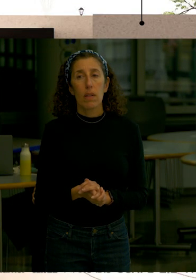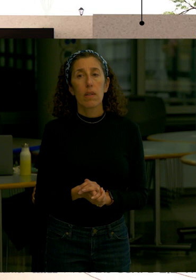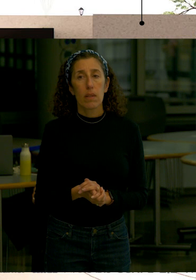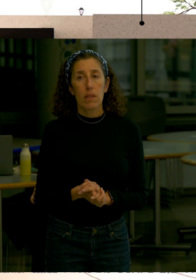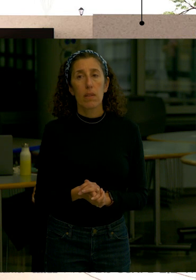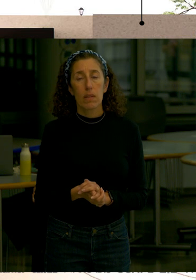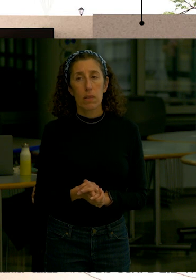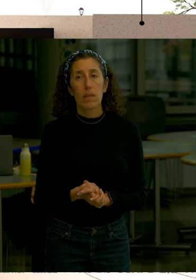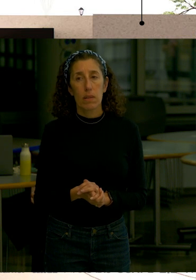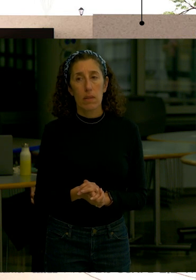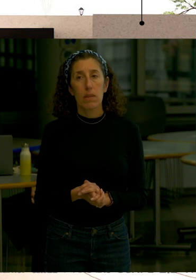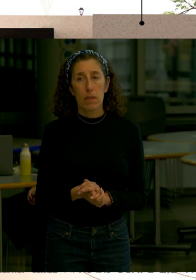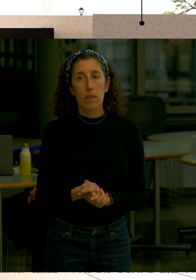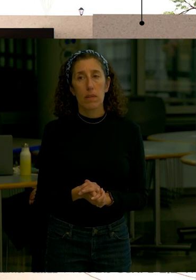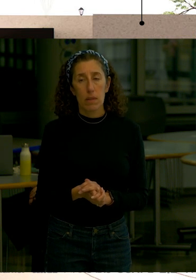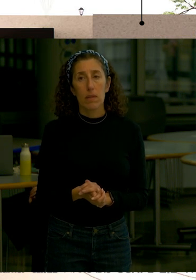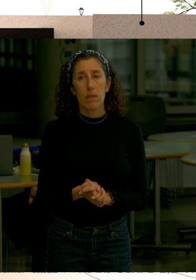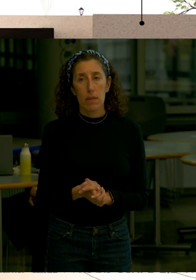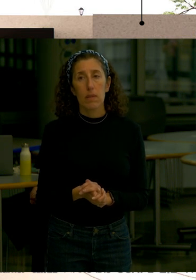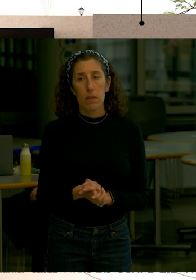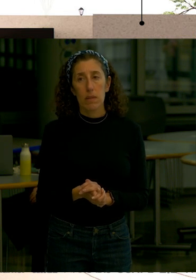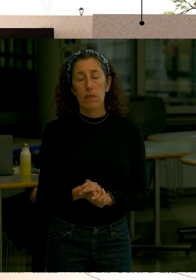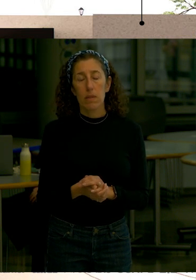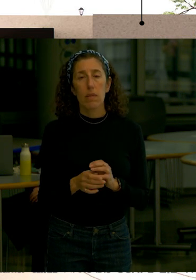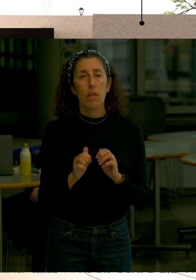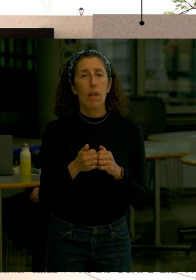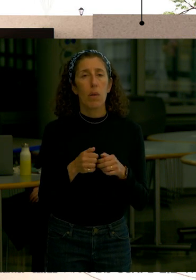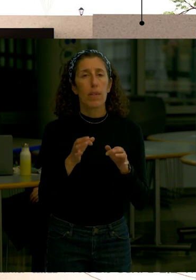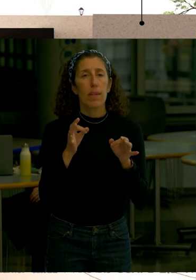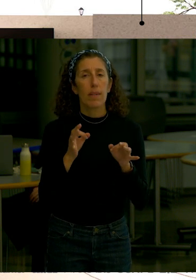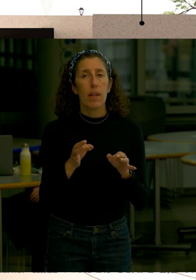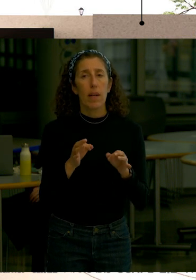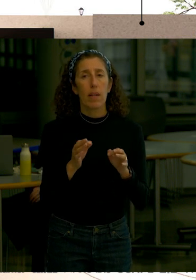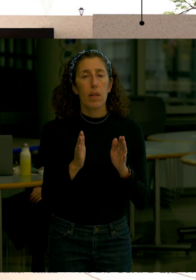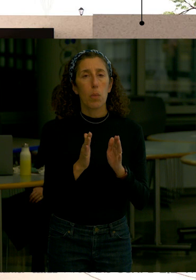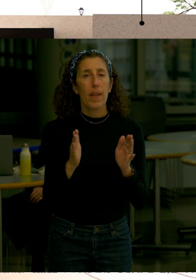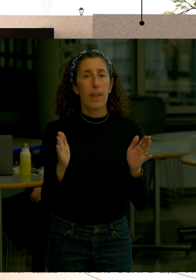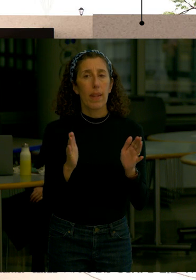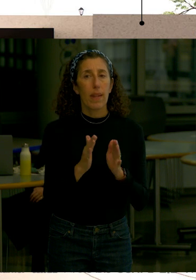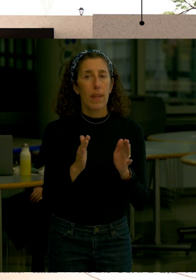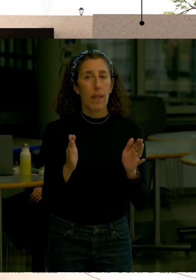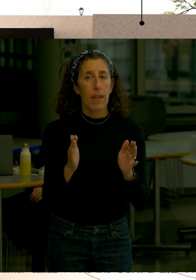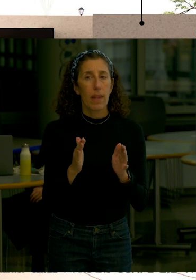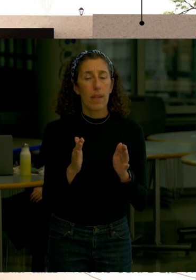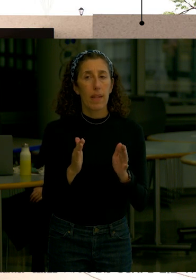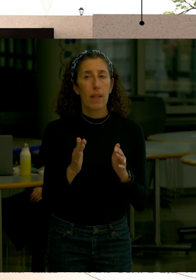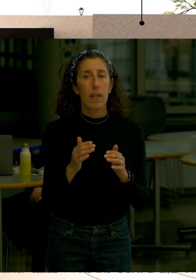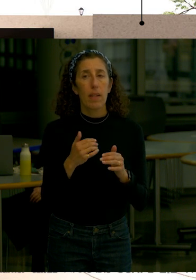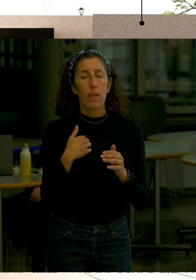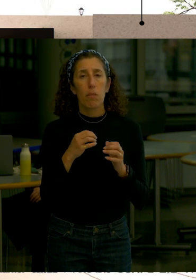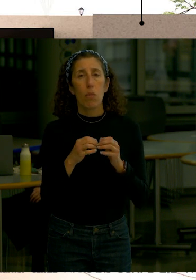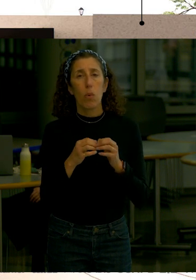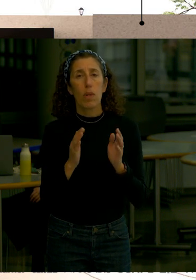width of the openings showed in a previous slide in front of Gateway a lot more smaller openings